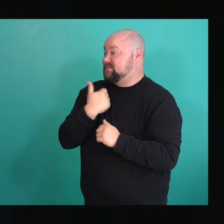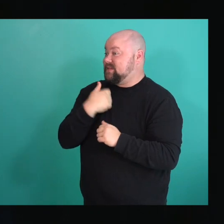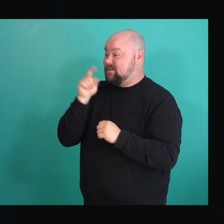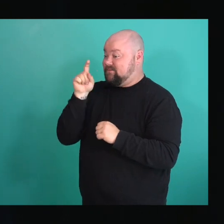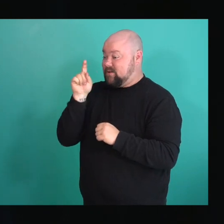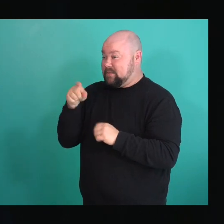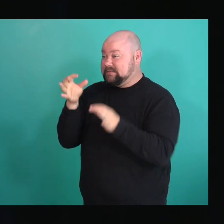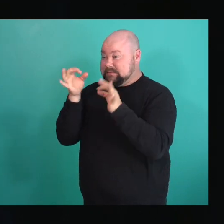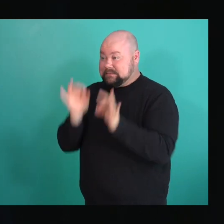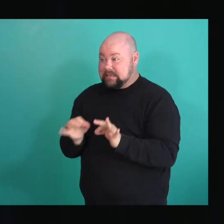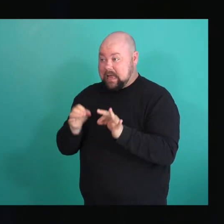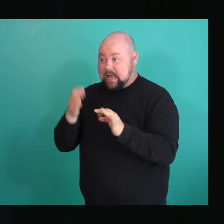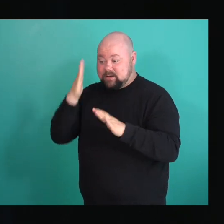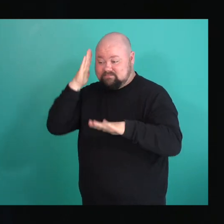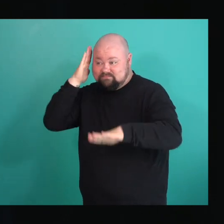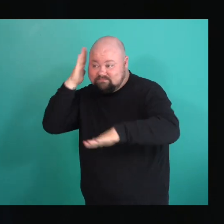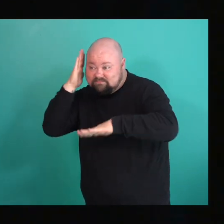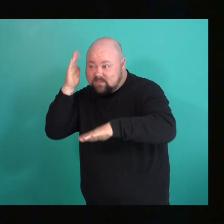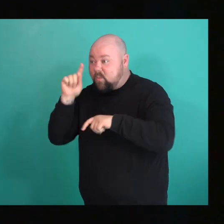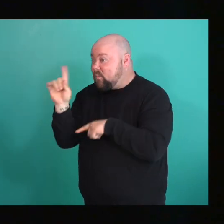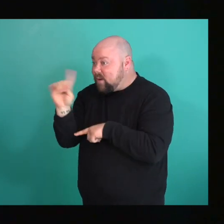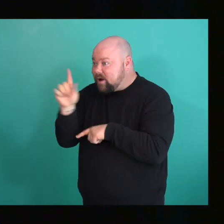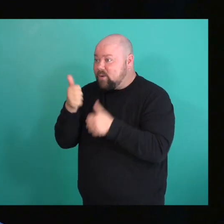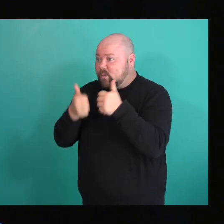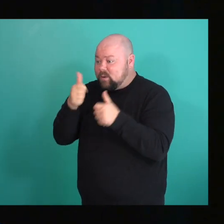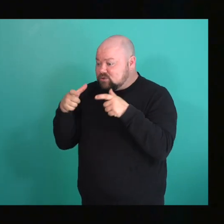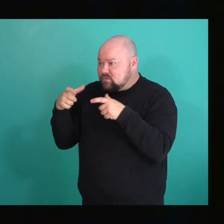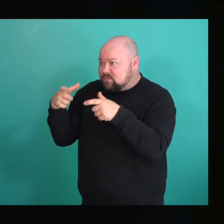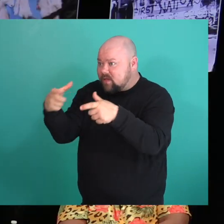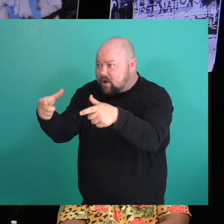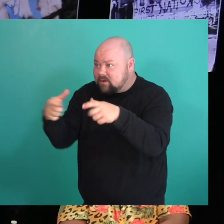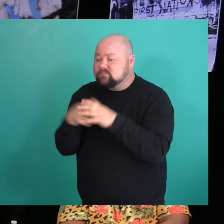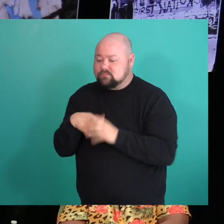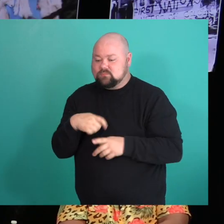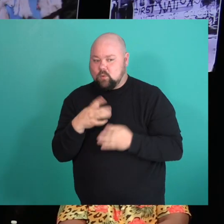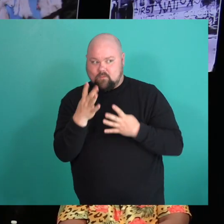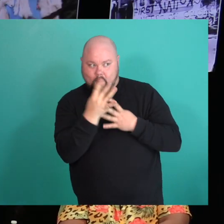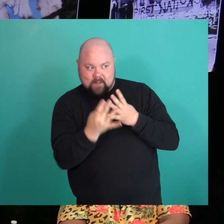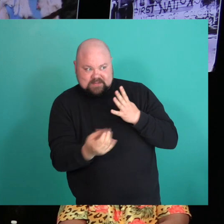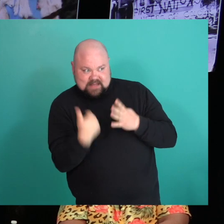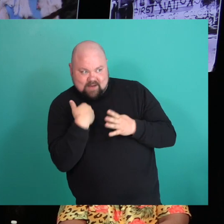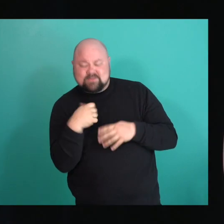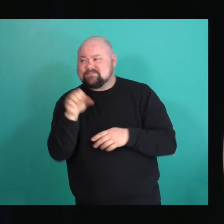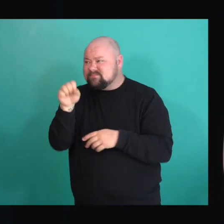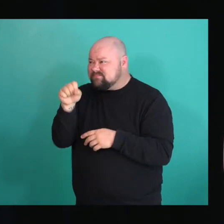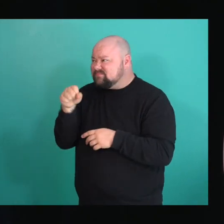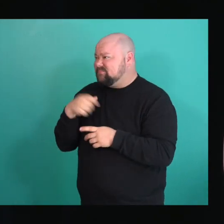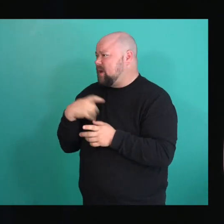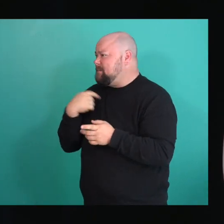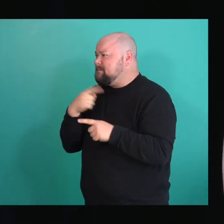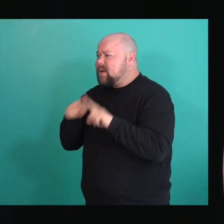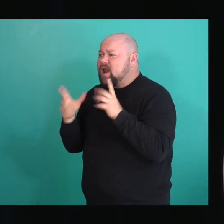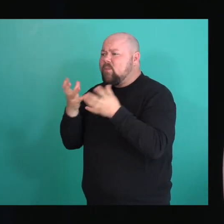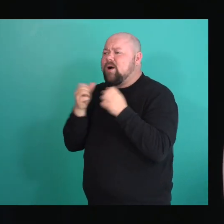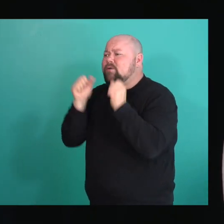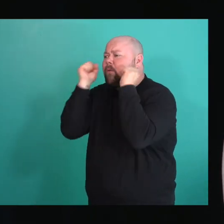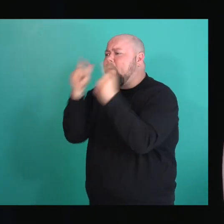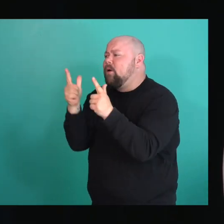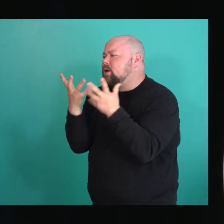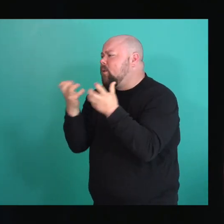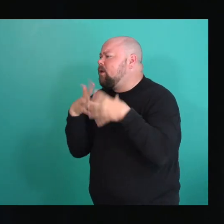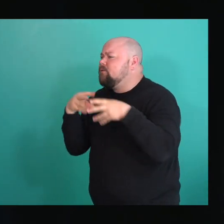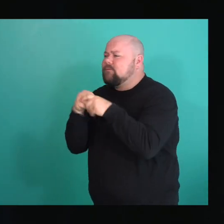on. So... You probably have choices. Yeah. That's going to be a hard decision for me. I just want to be everywhere. And